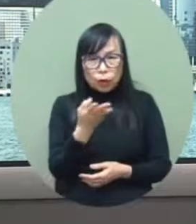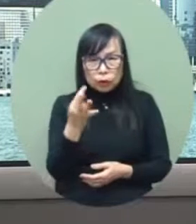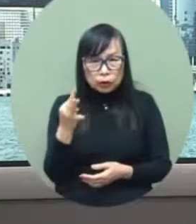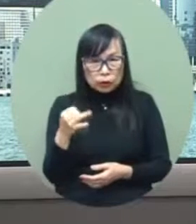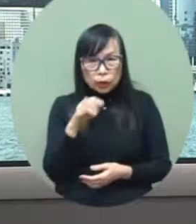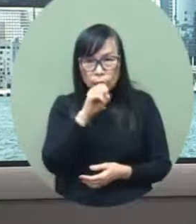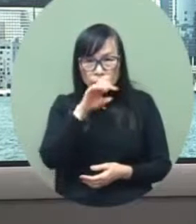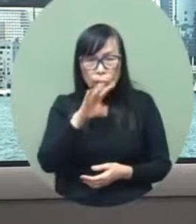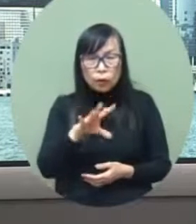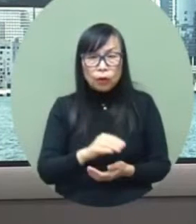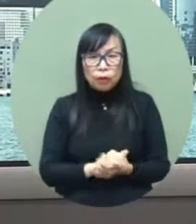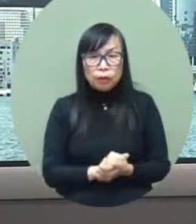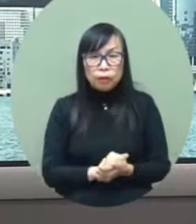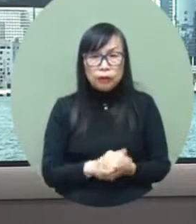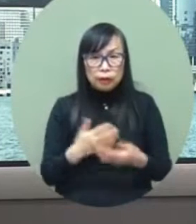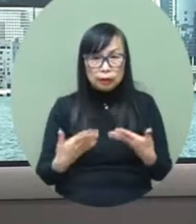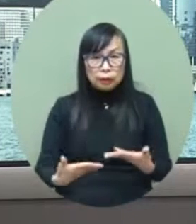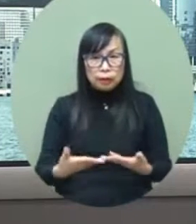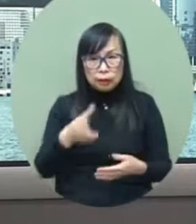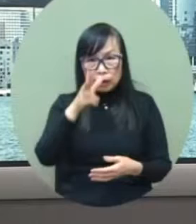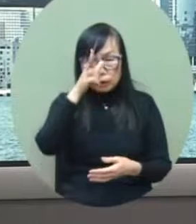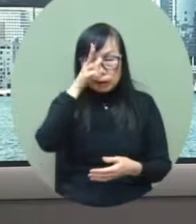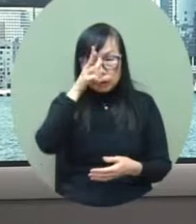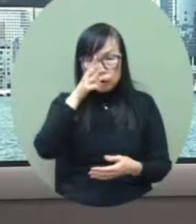look at the situation and learn the lessons